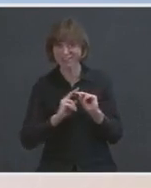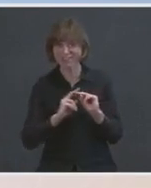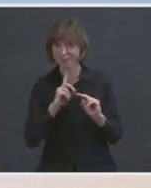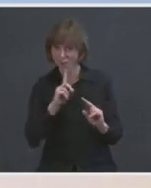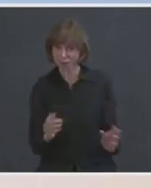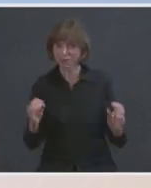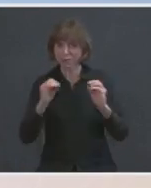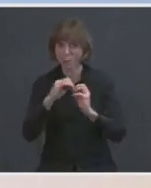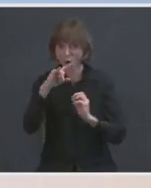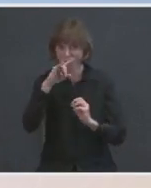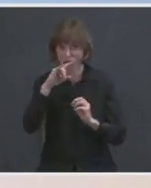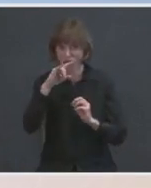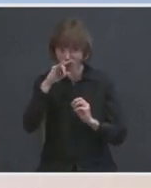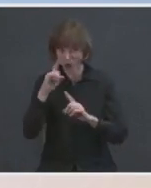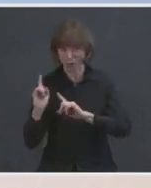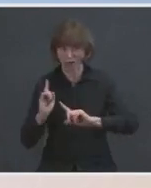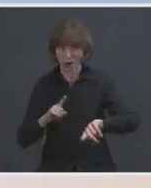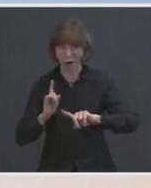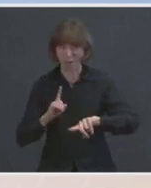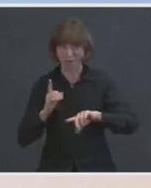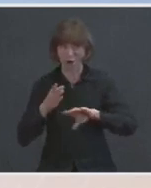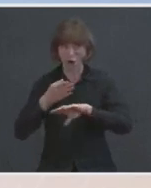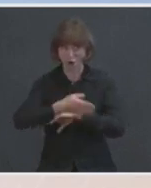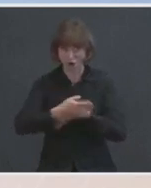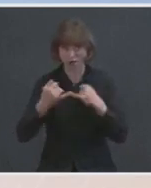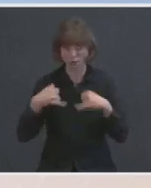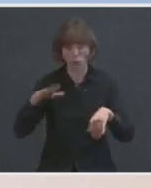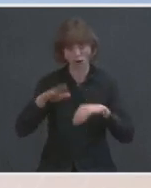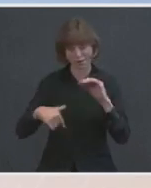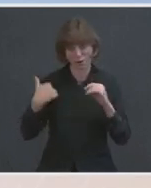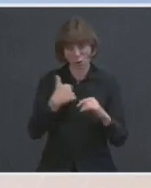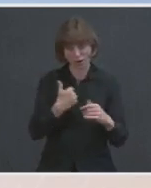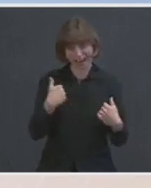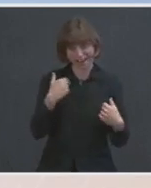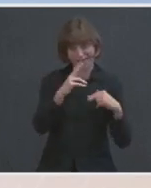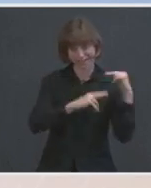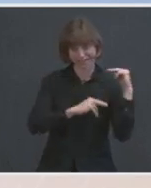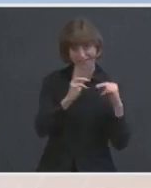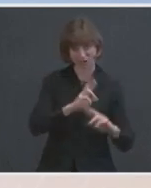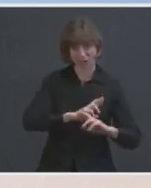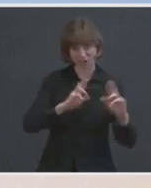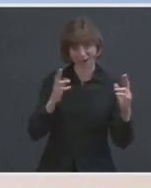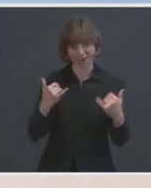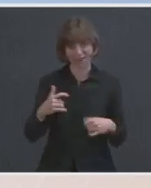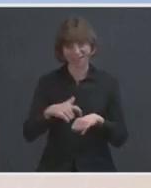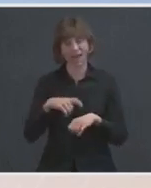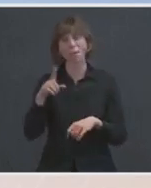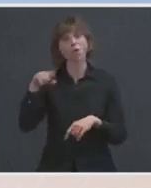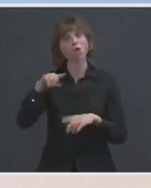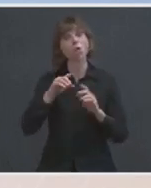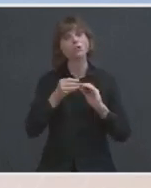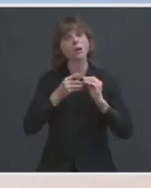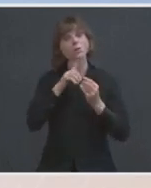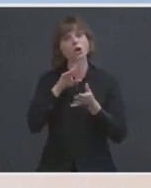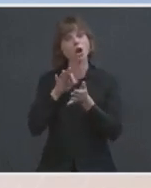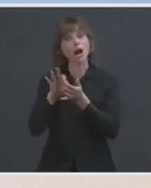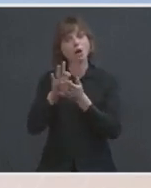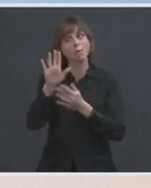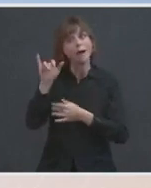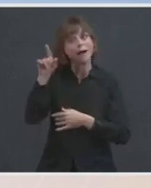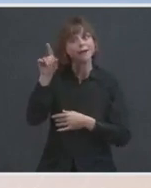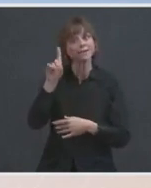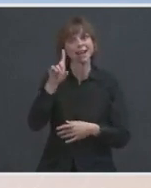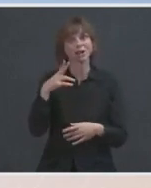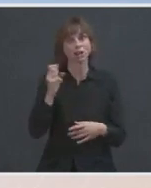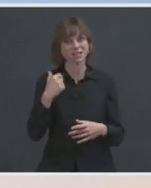children coming across the border than we have facilities for at this point in time. Those numbers are tracked by the Department of Homeland Security. So I'm certainly —